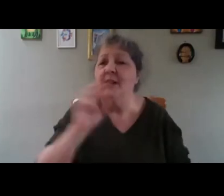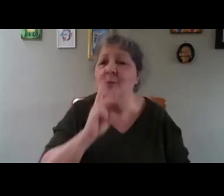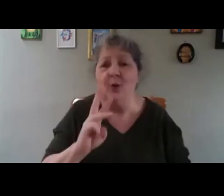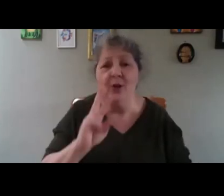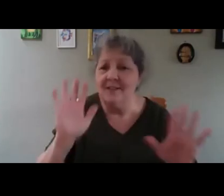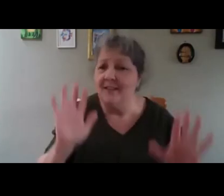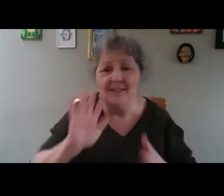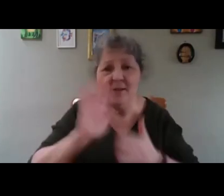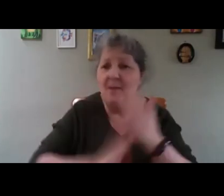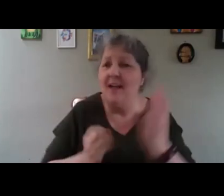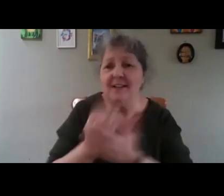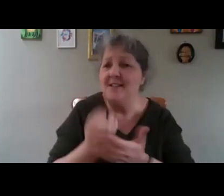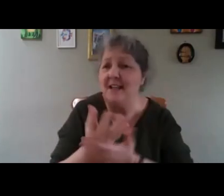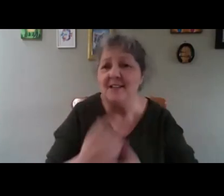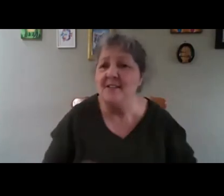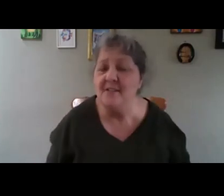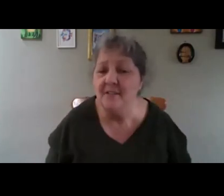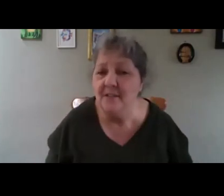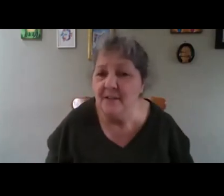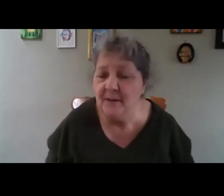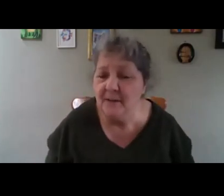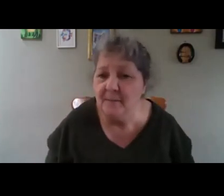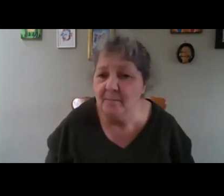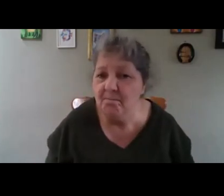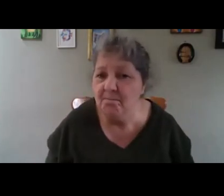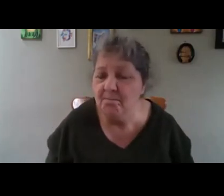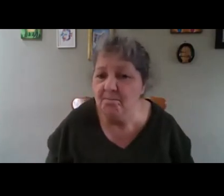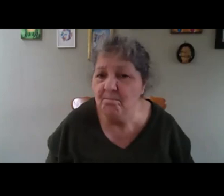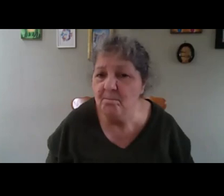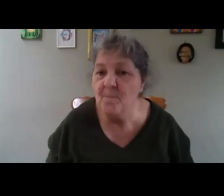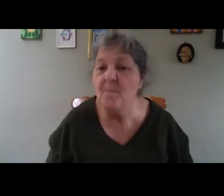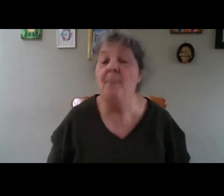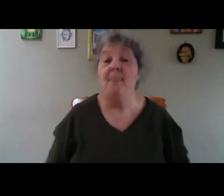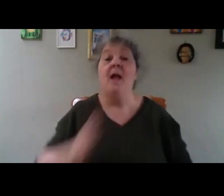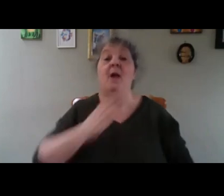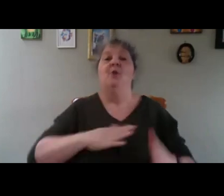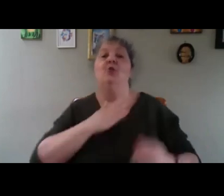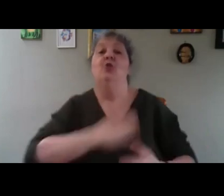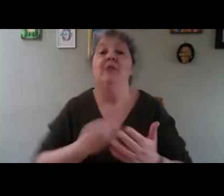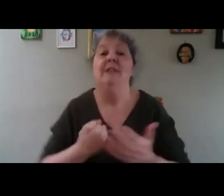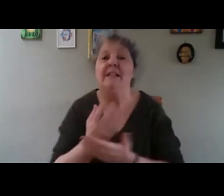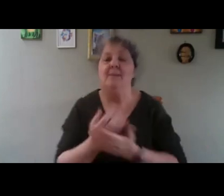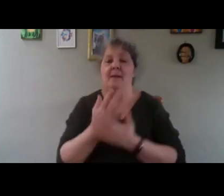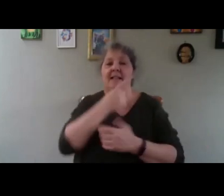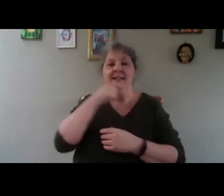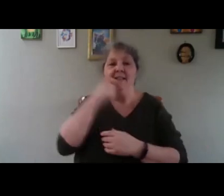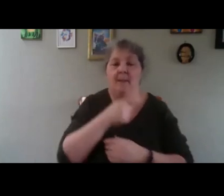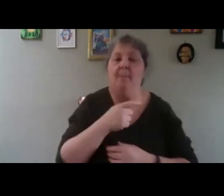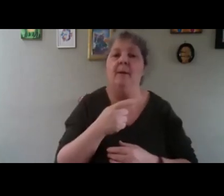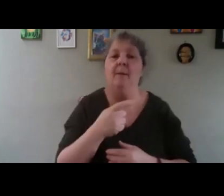a few little words and that's it, I'm not getting the sentence. Okay, so what I just explained is quite simple. I came by the